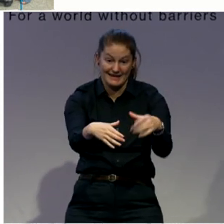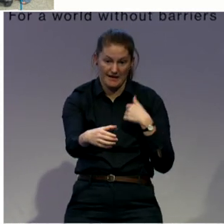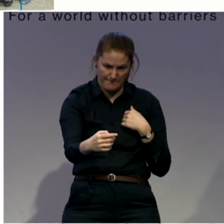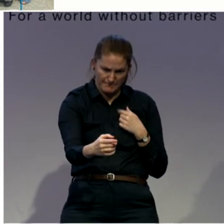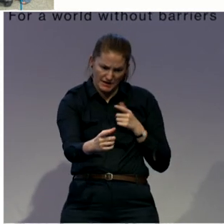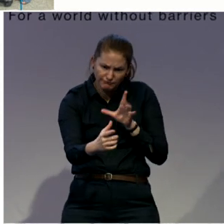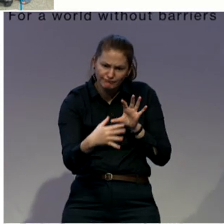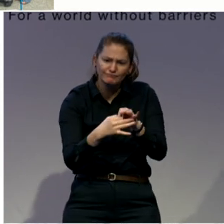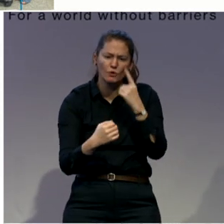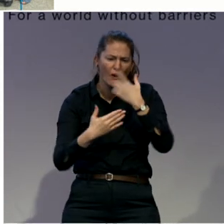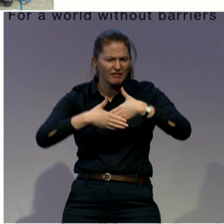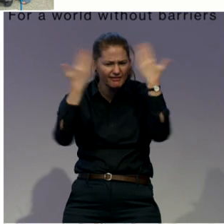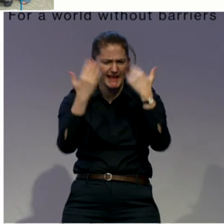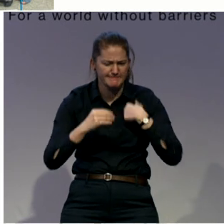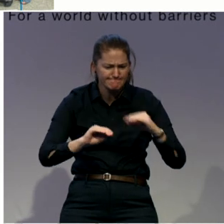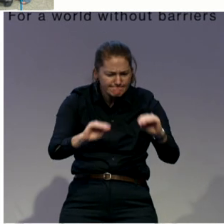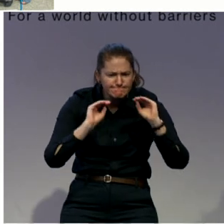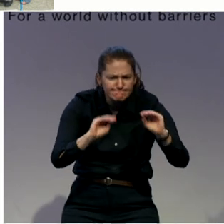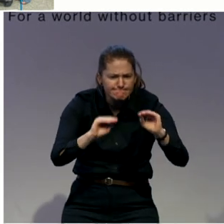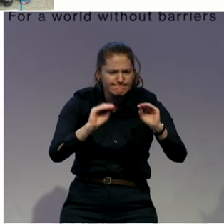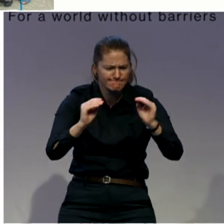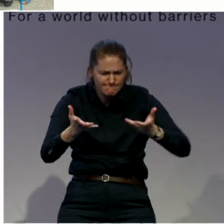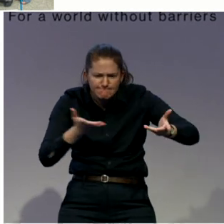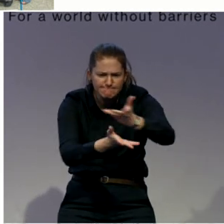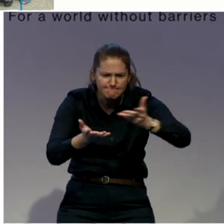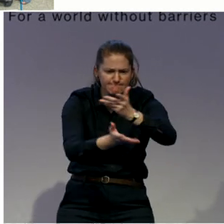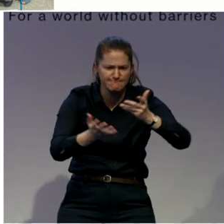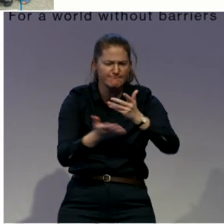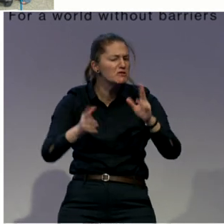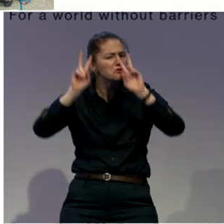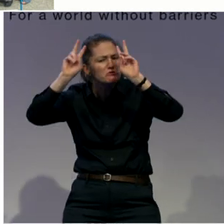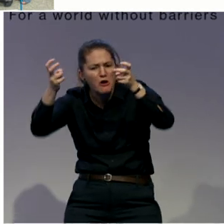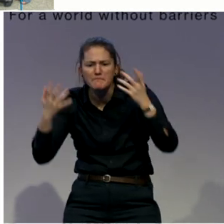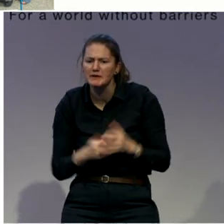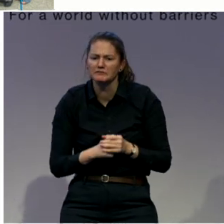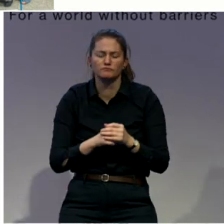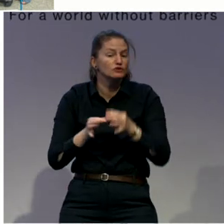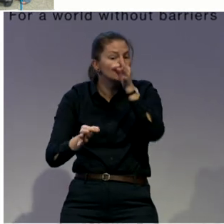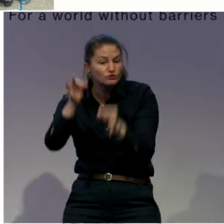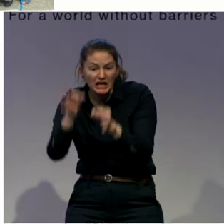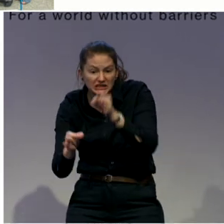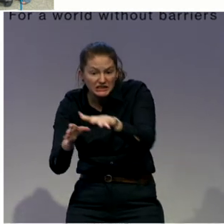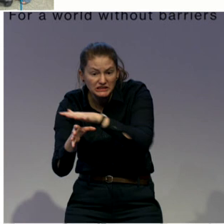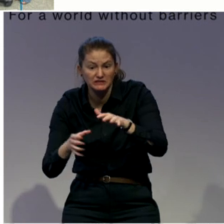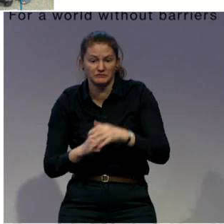legal professionals, and for victim advocates. And we teach these professionals how to more effectively recognize